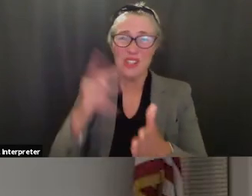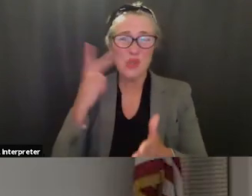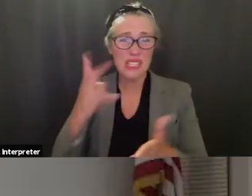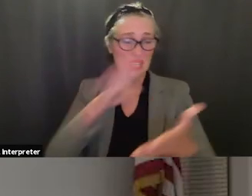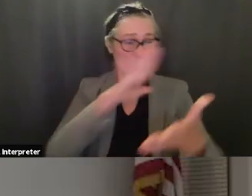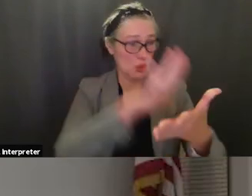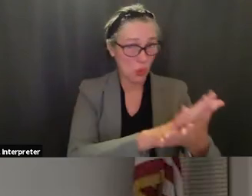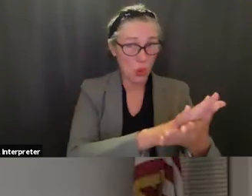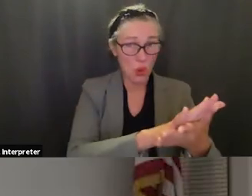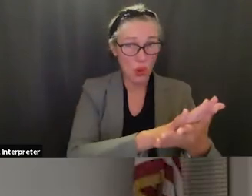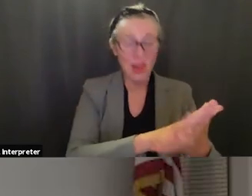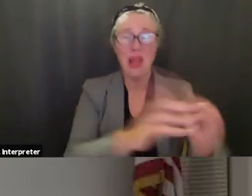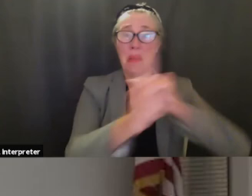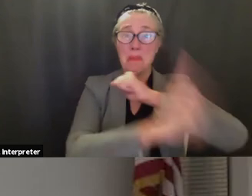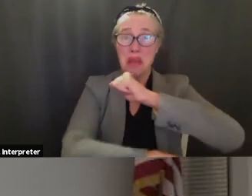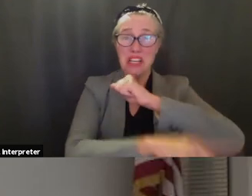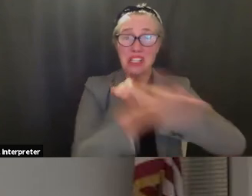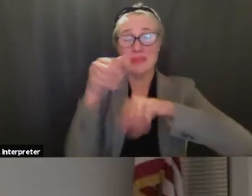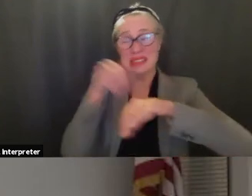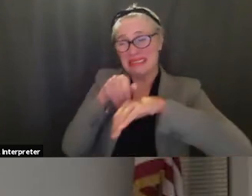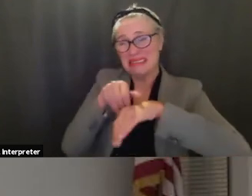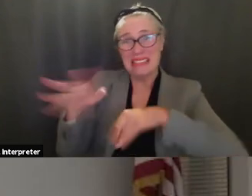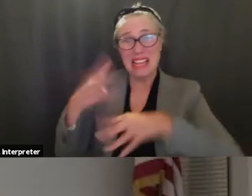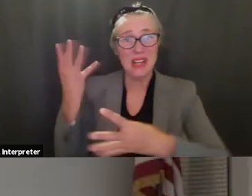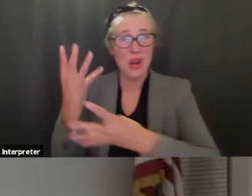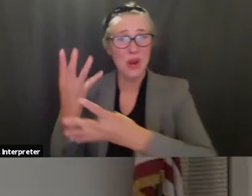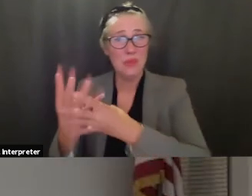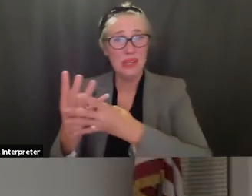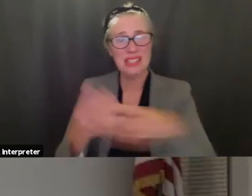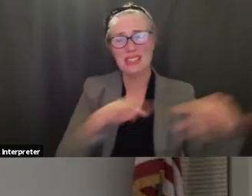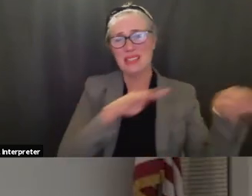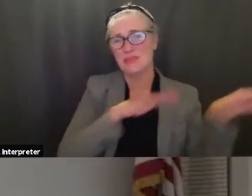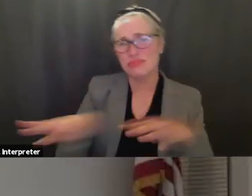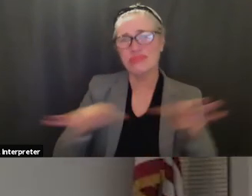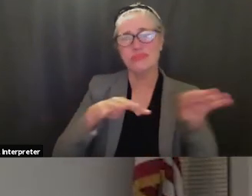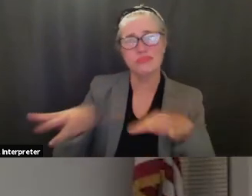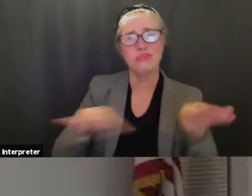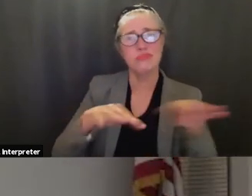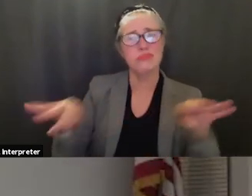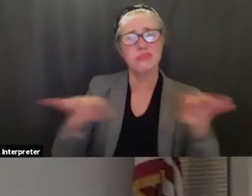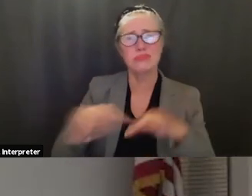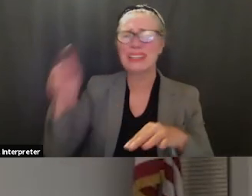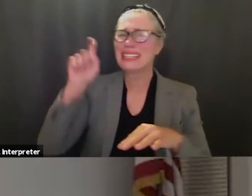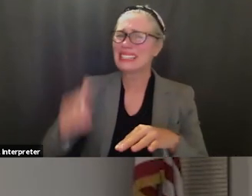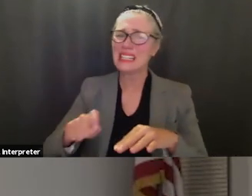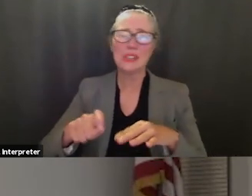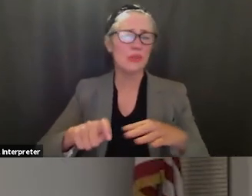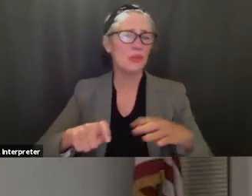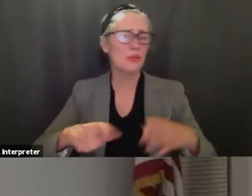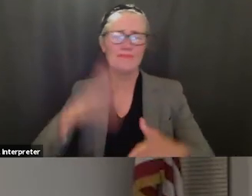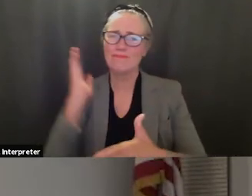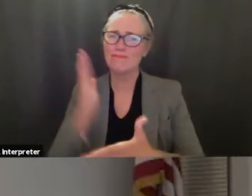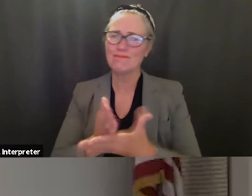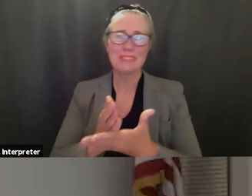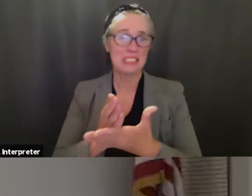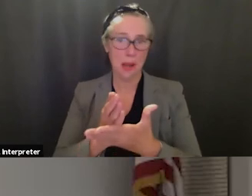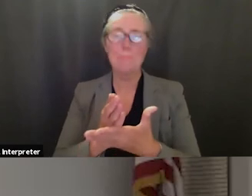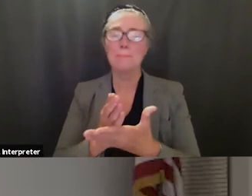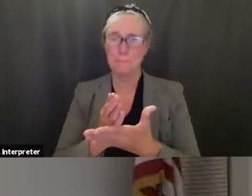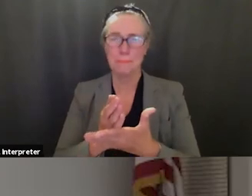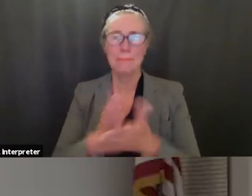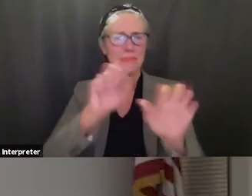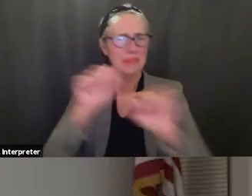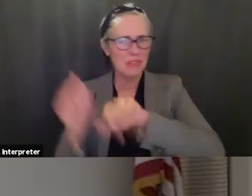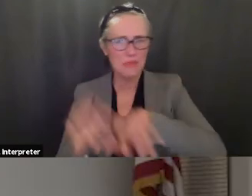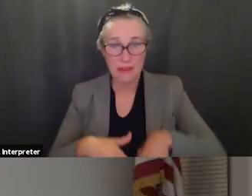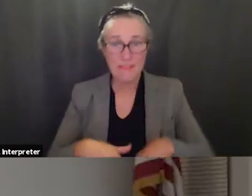absolutely um rid ourselves of and so thank you i also want to clarify that um just because